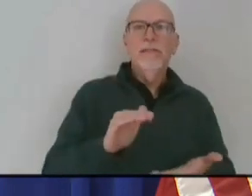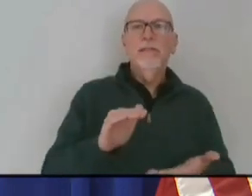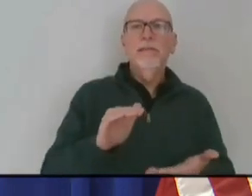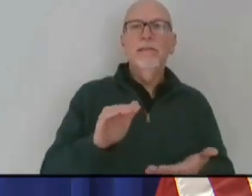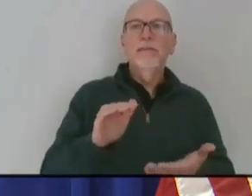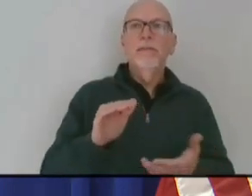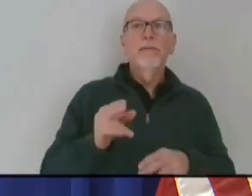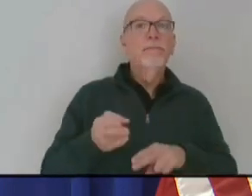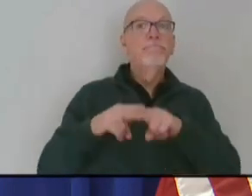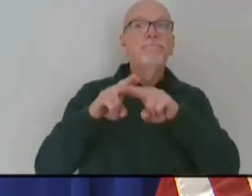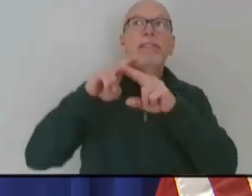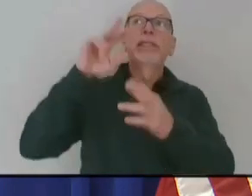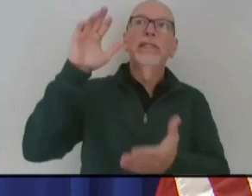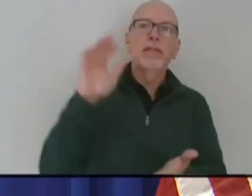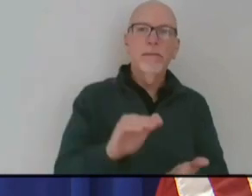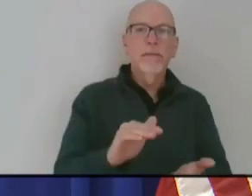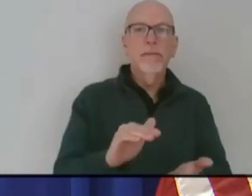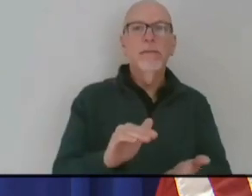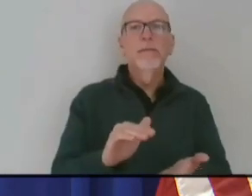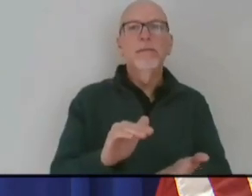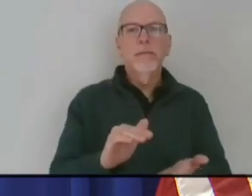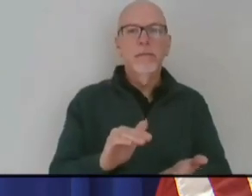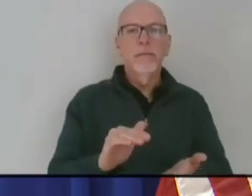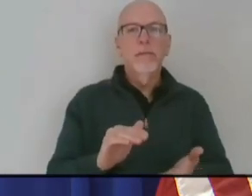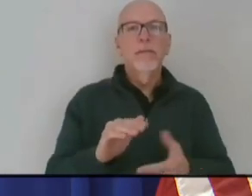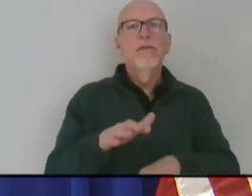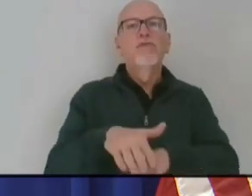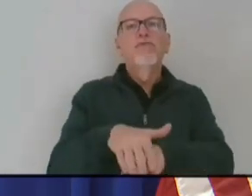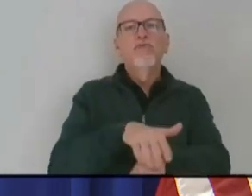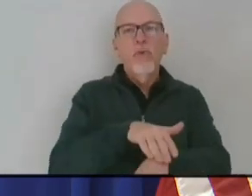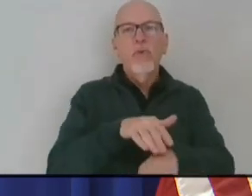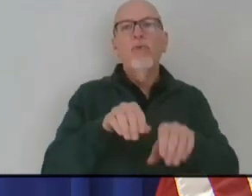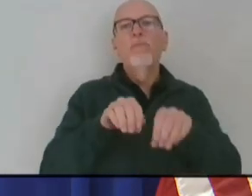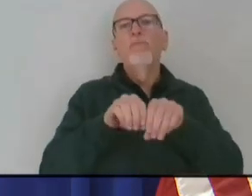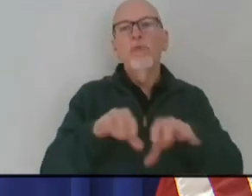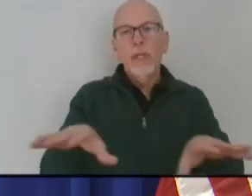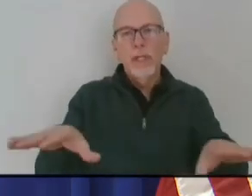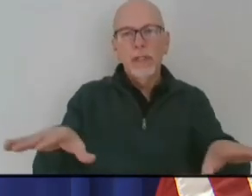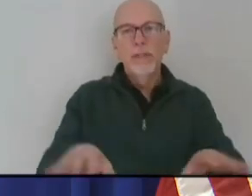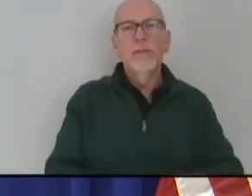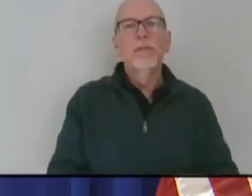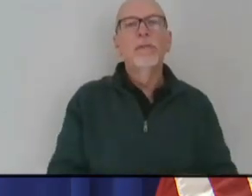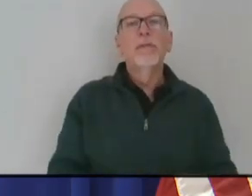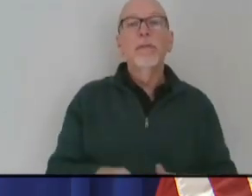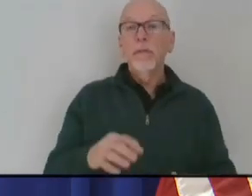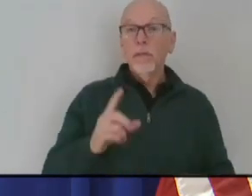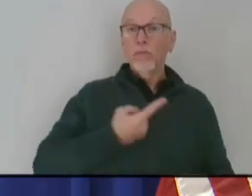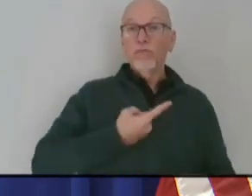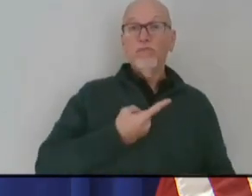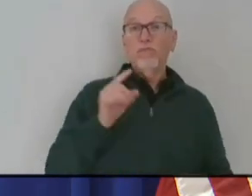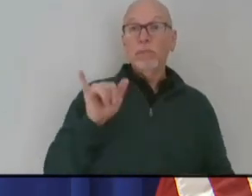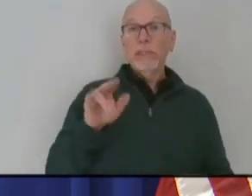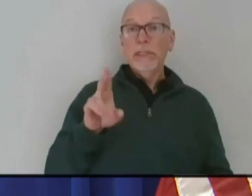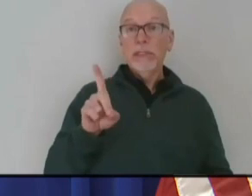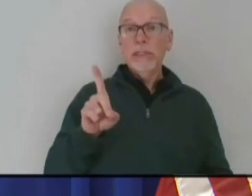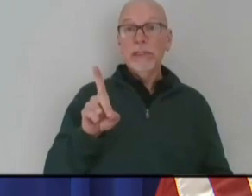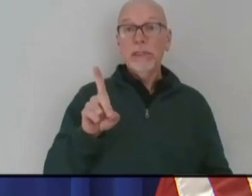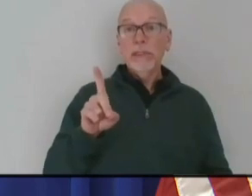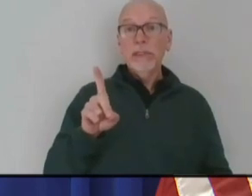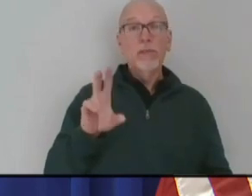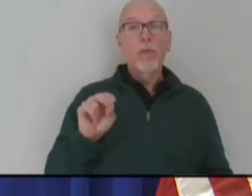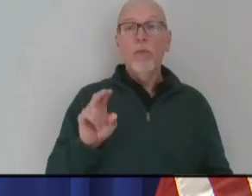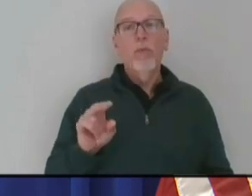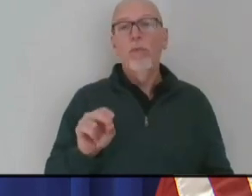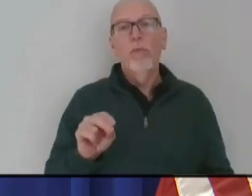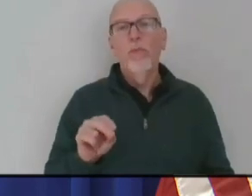and slow the spread. We're not alone in this, as I've